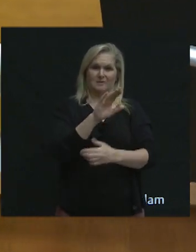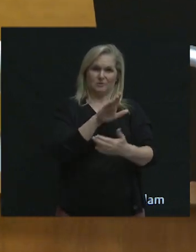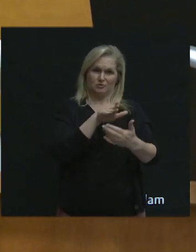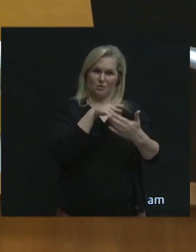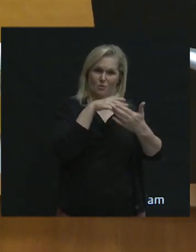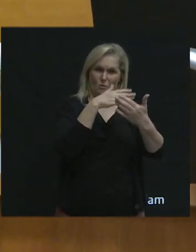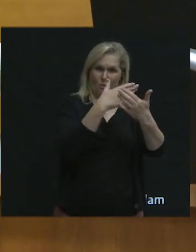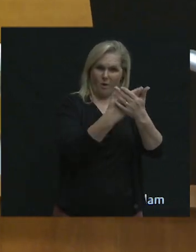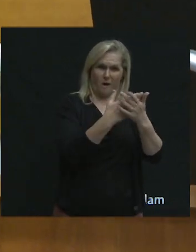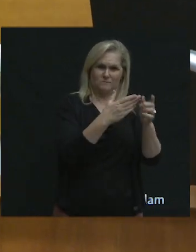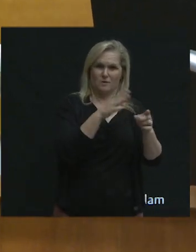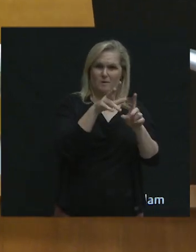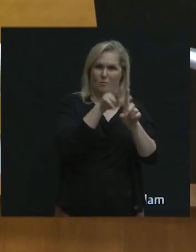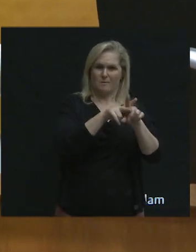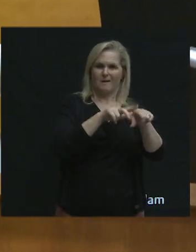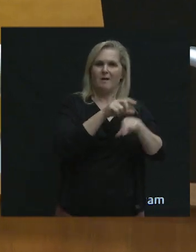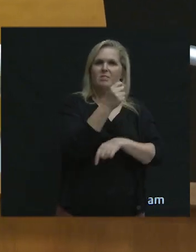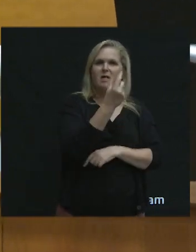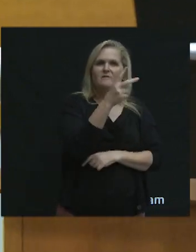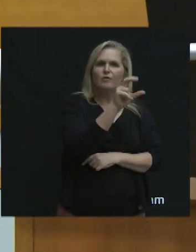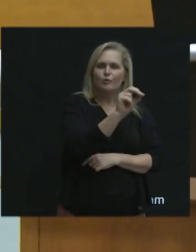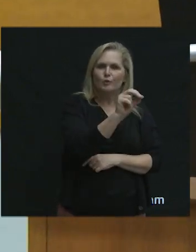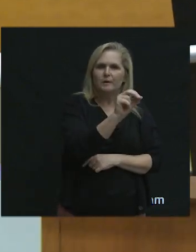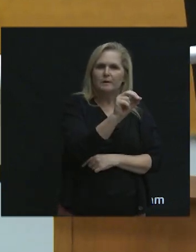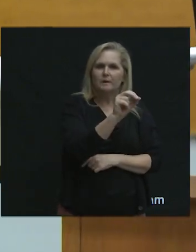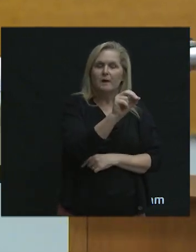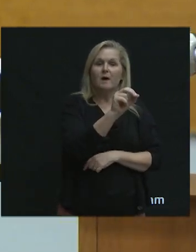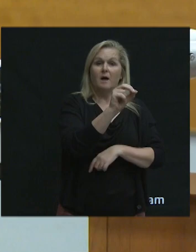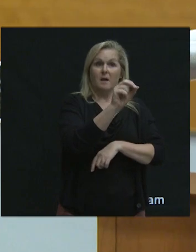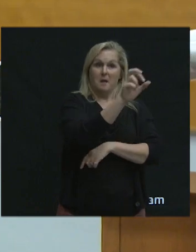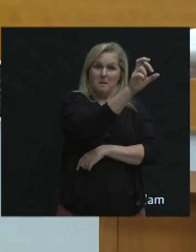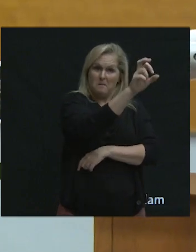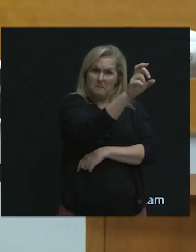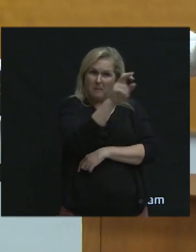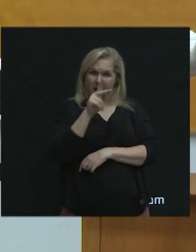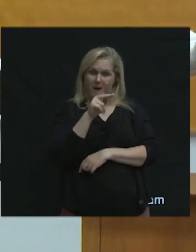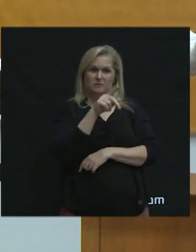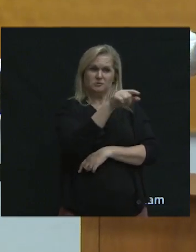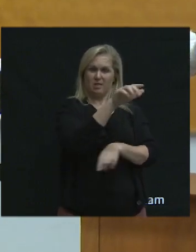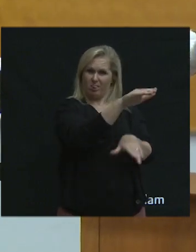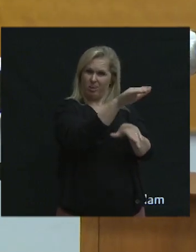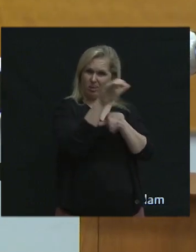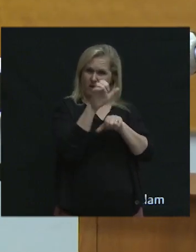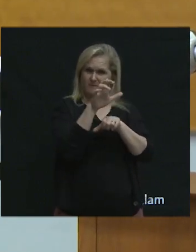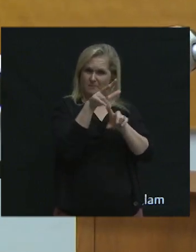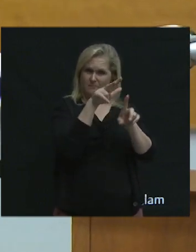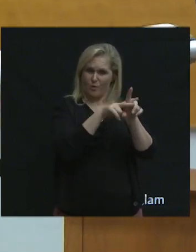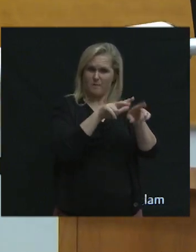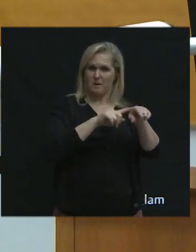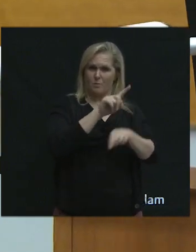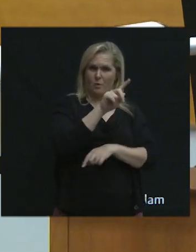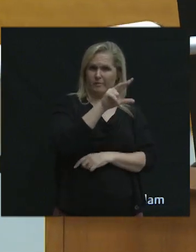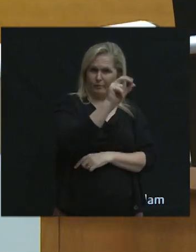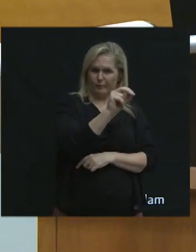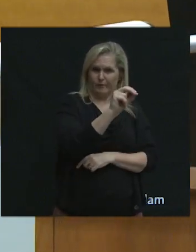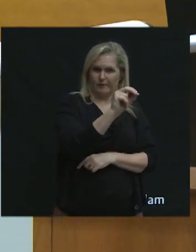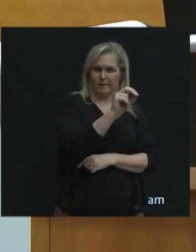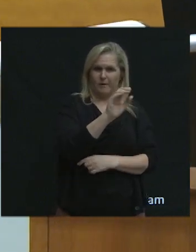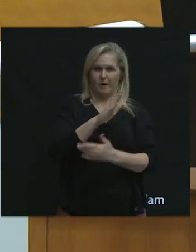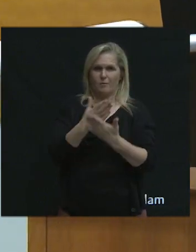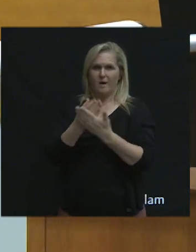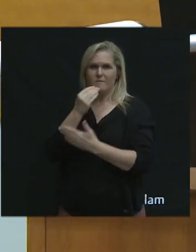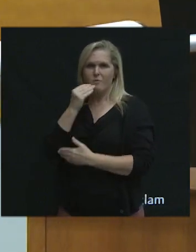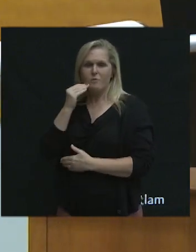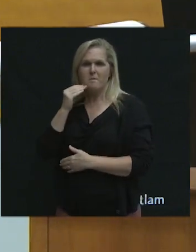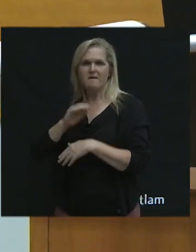at 11.30. For her way home, she left her appointment place at 1.30. And got home